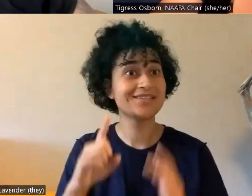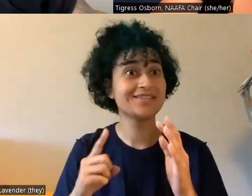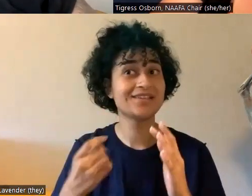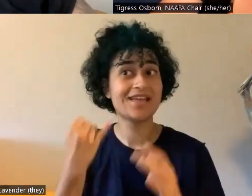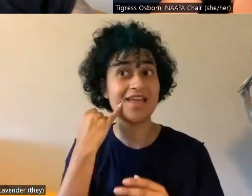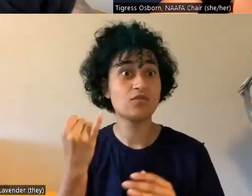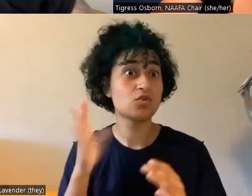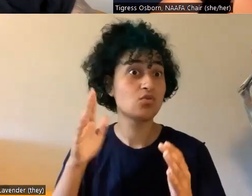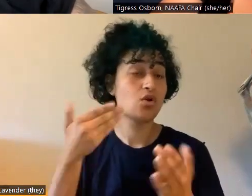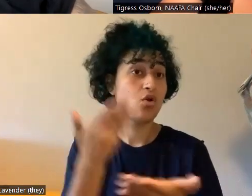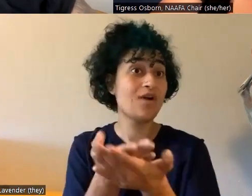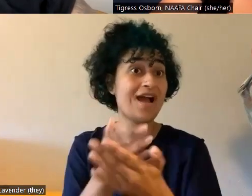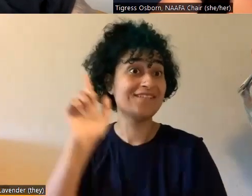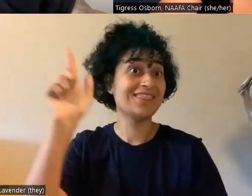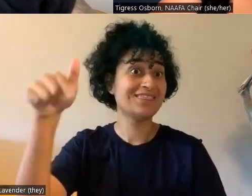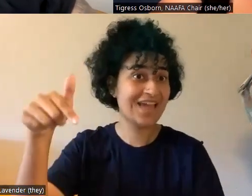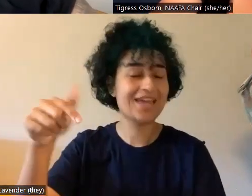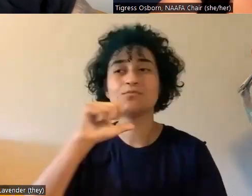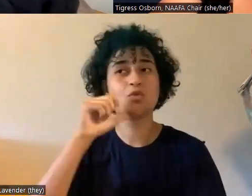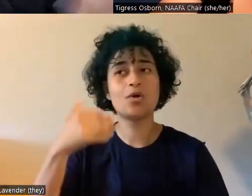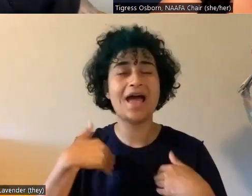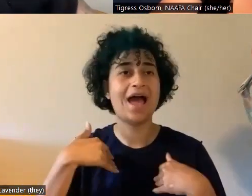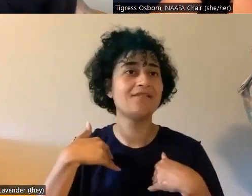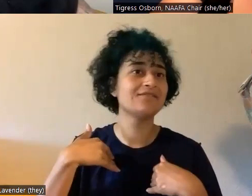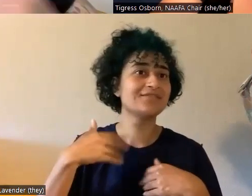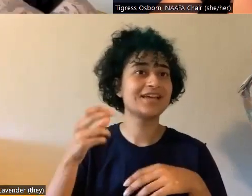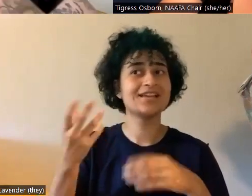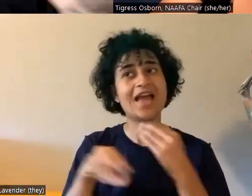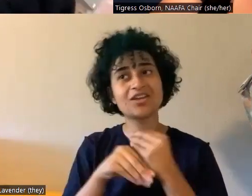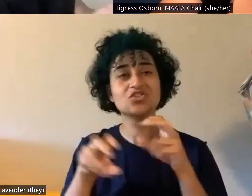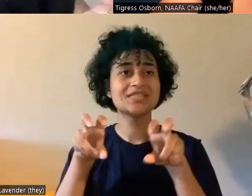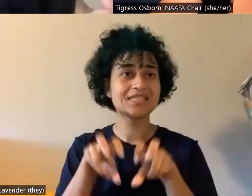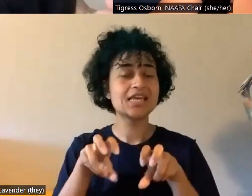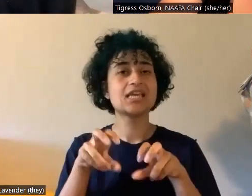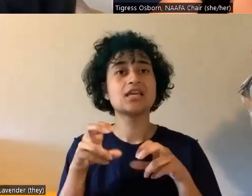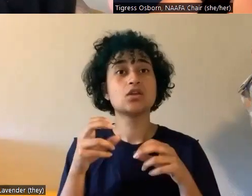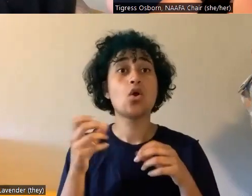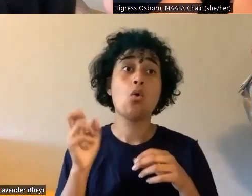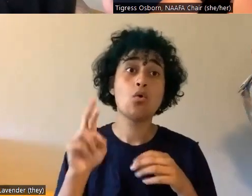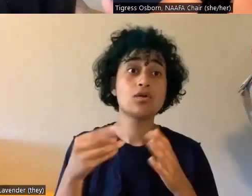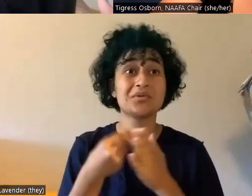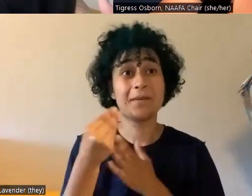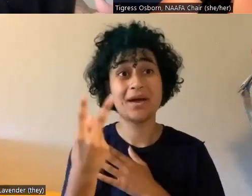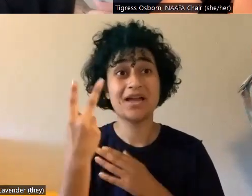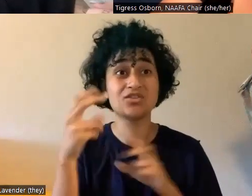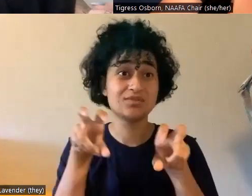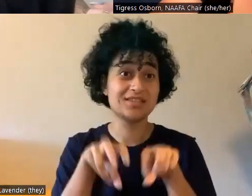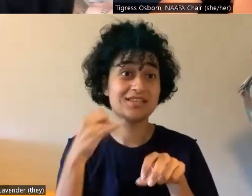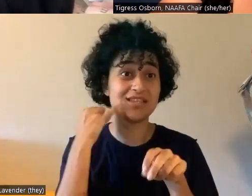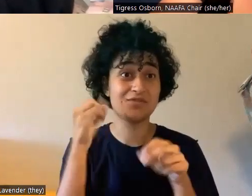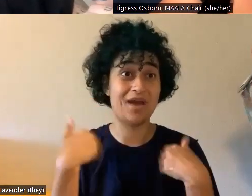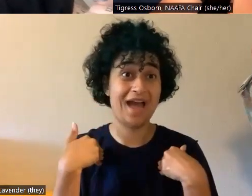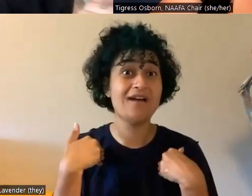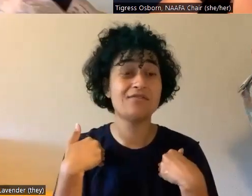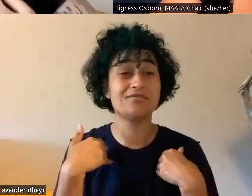You're not going to have that kind of support that you need. Another thing you can do is you can just buy two seats. If you have that kind of financial